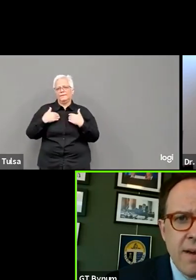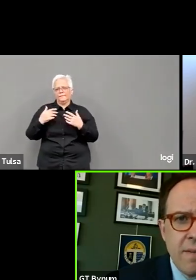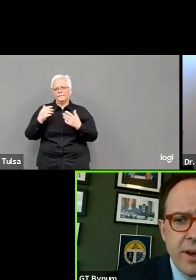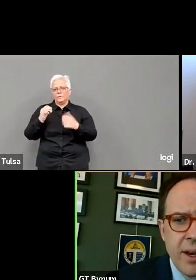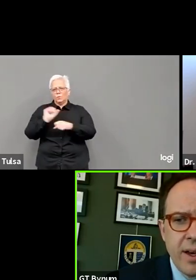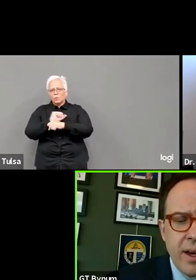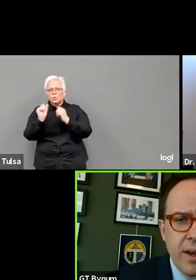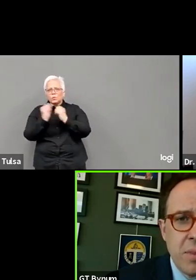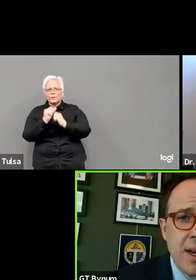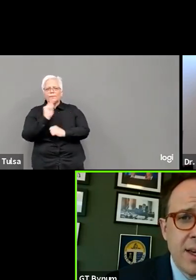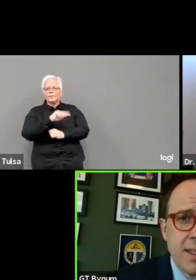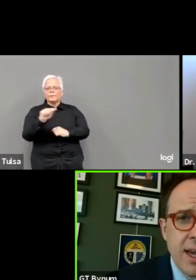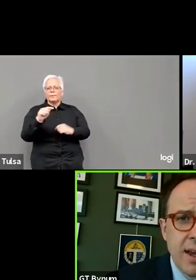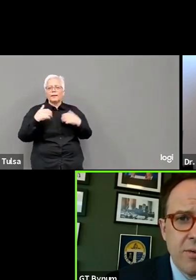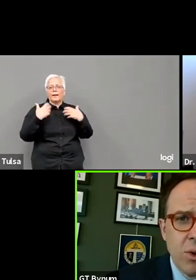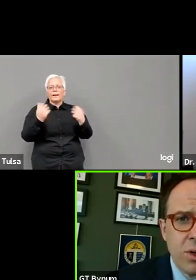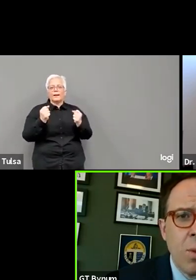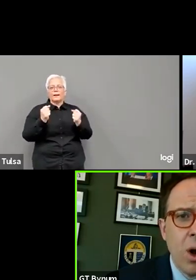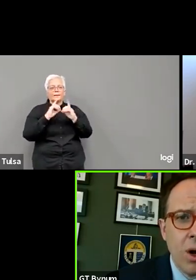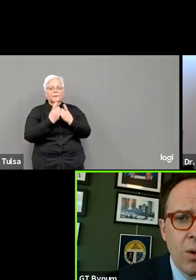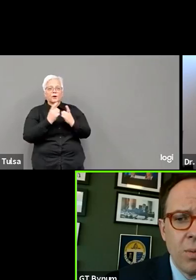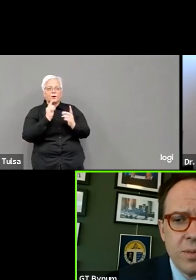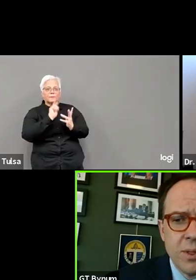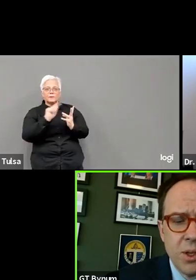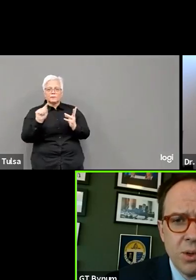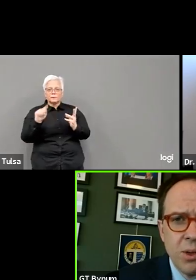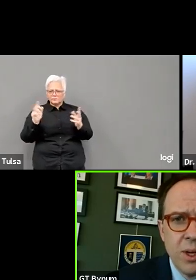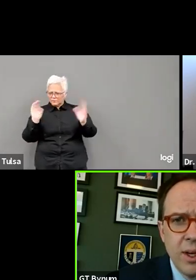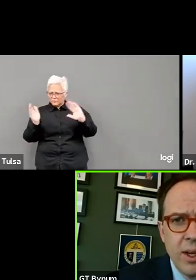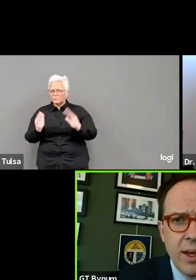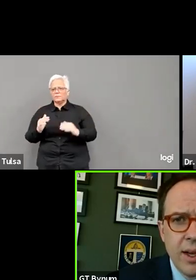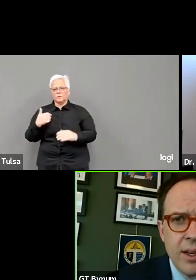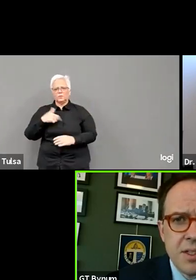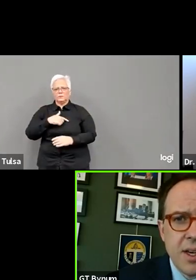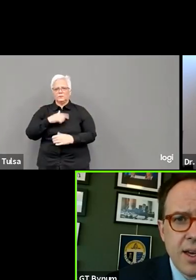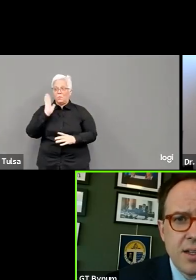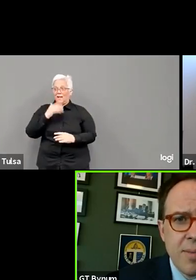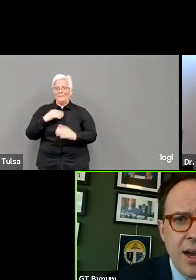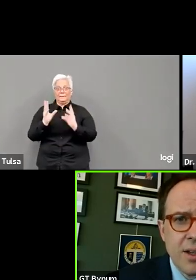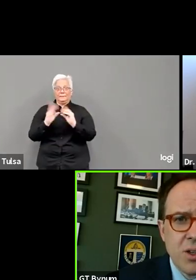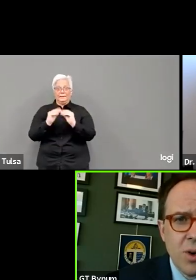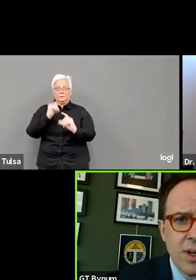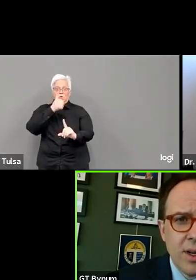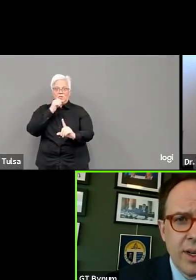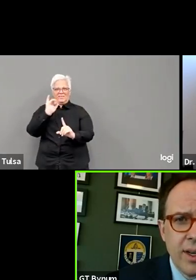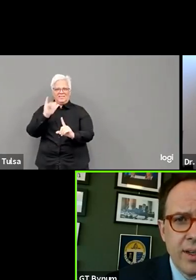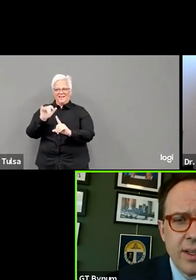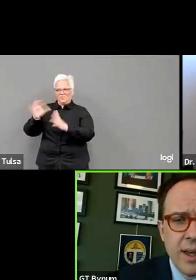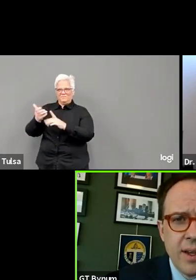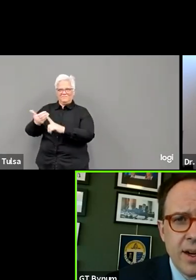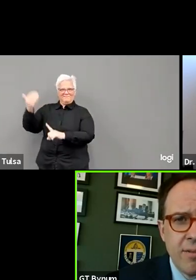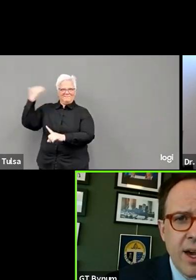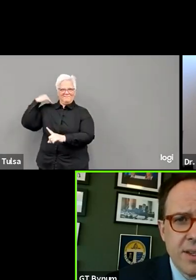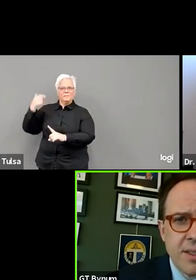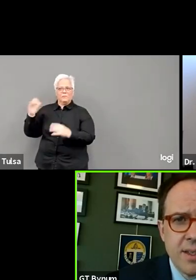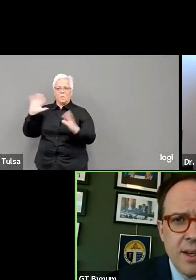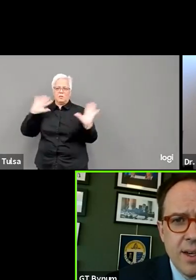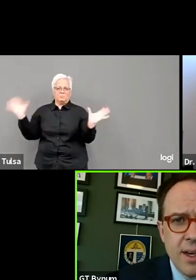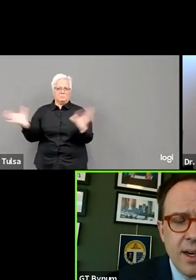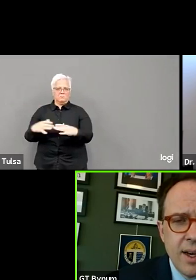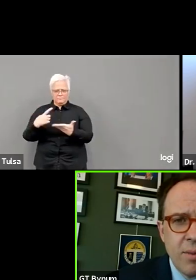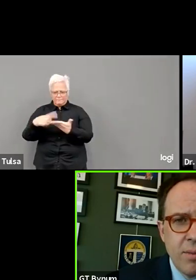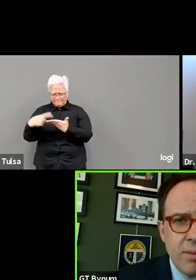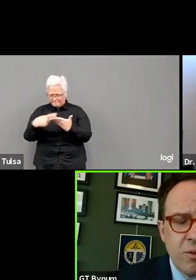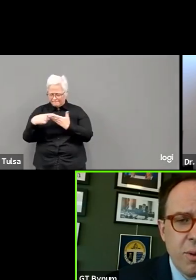we have a meeting set for tomorrow to discuss our mask order and get their advice